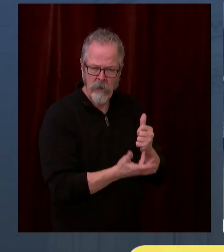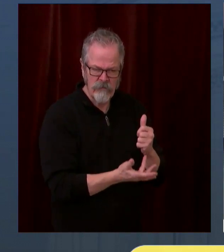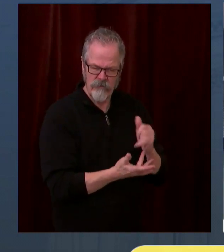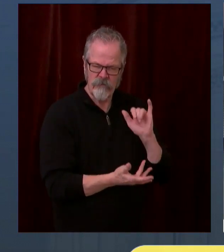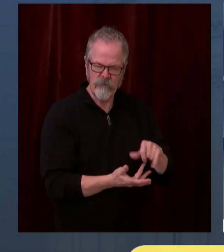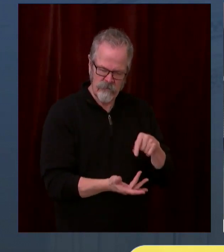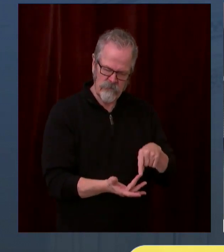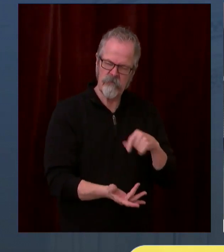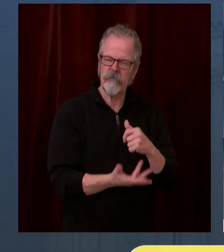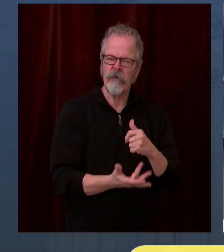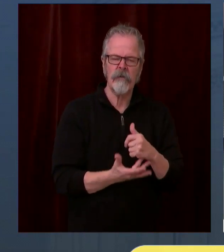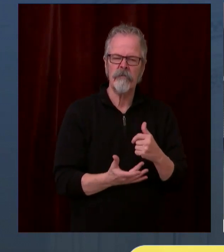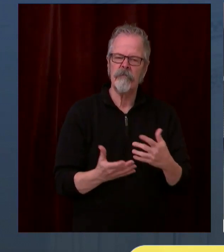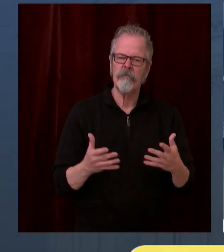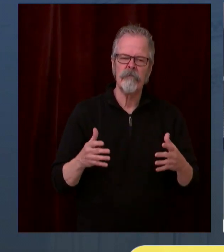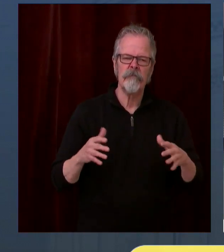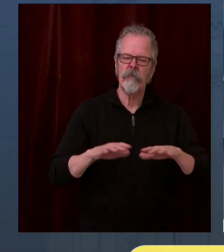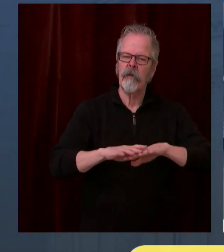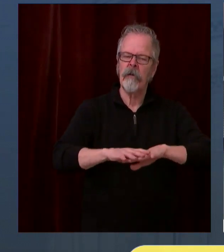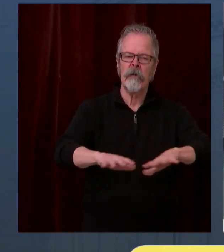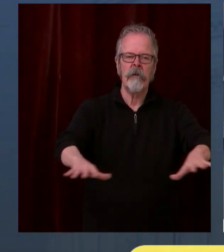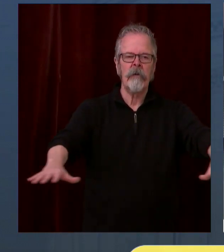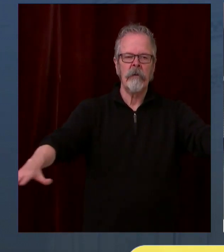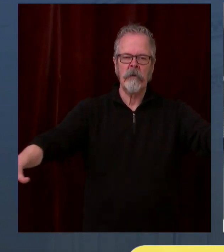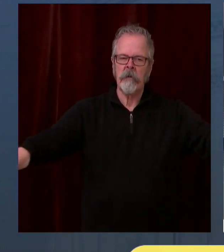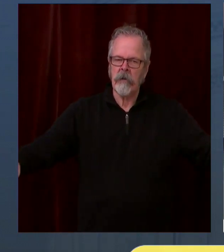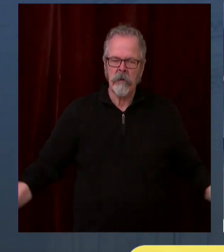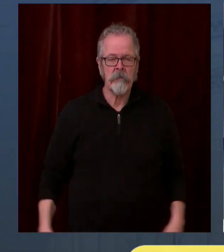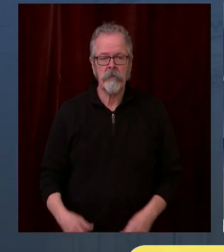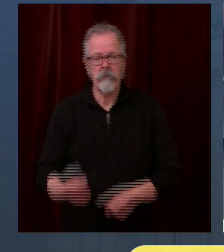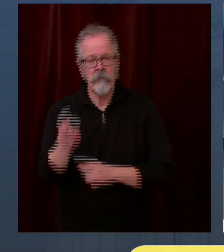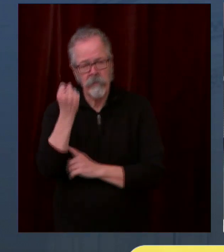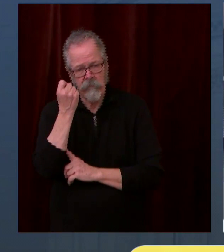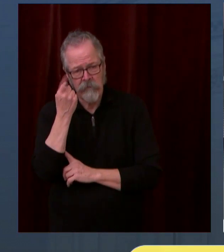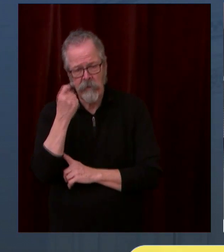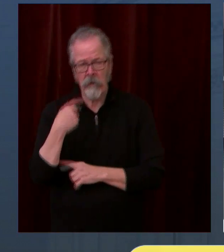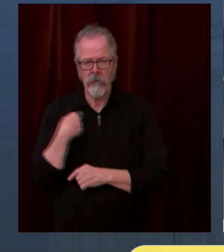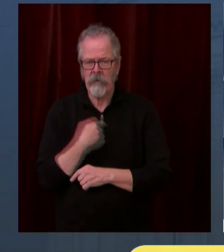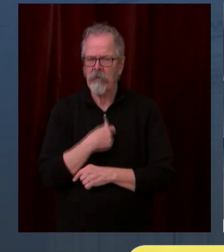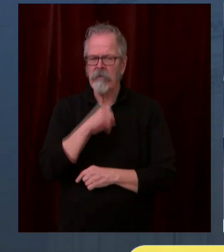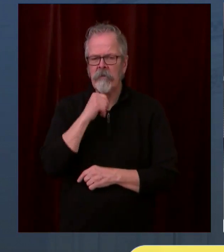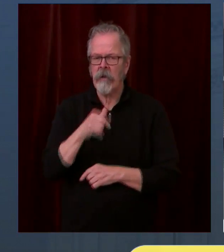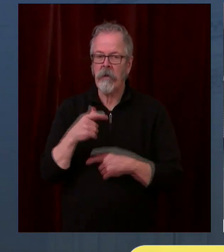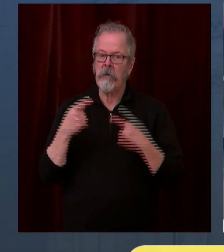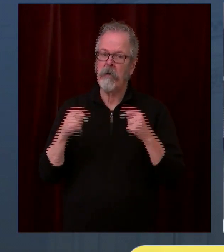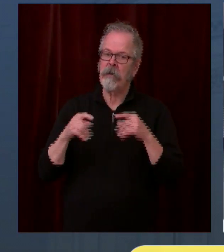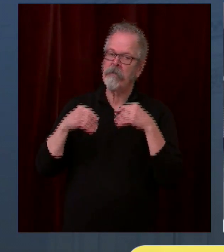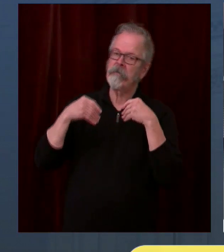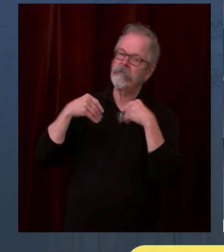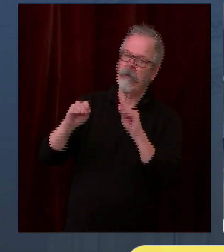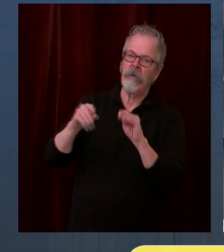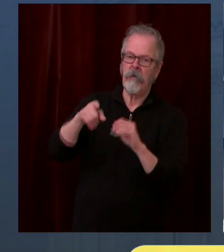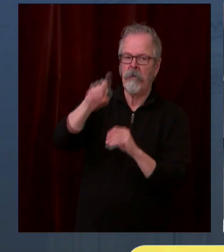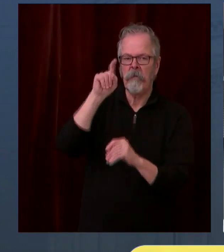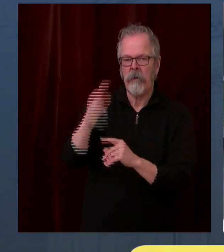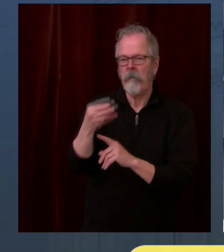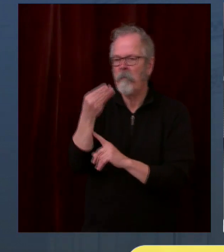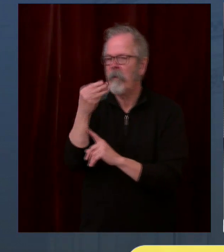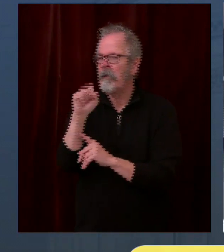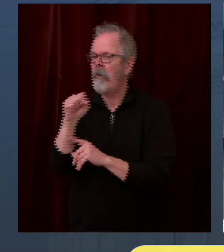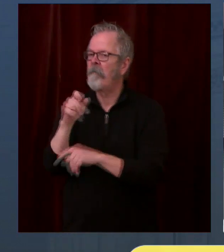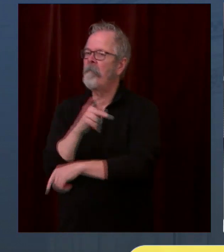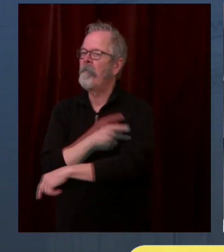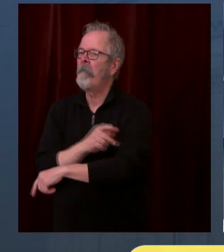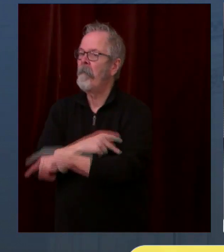from the standpoint of trying to sell our technology, but to help the state and everybody else put in place all of the technology